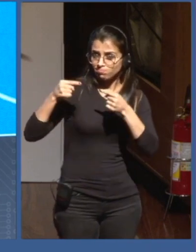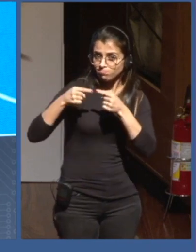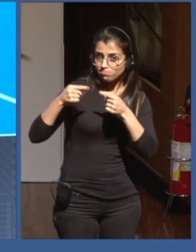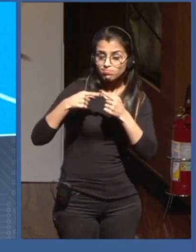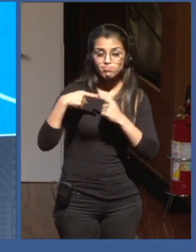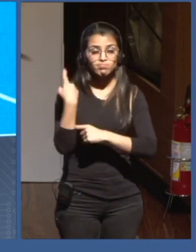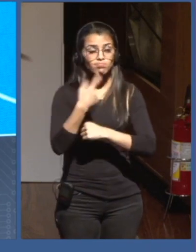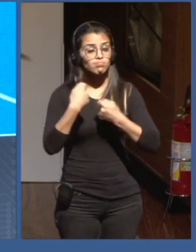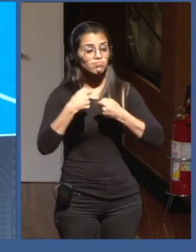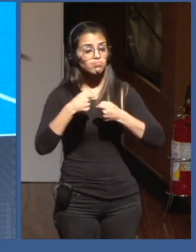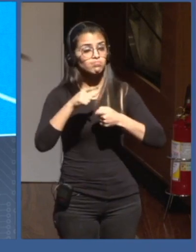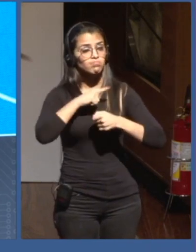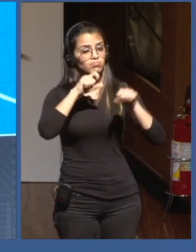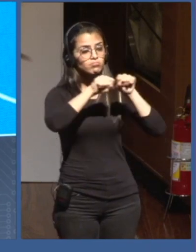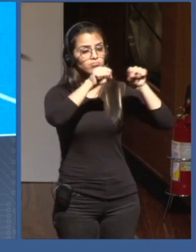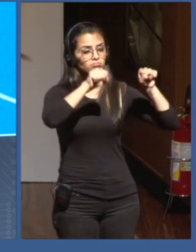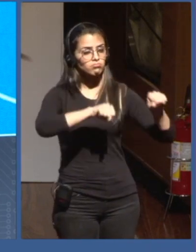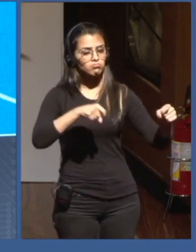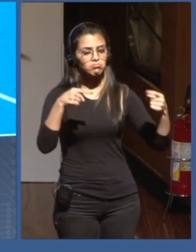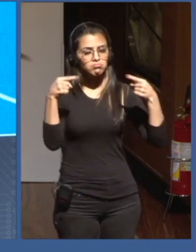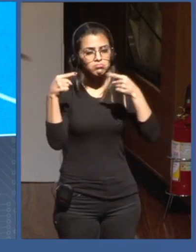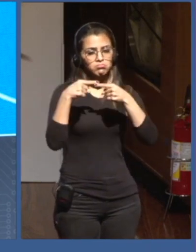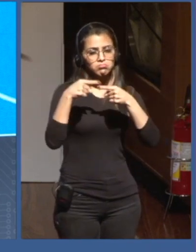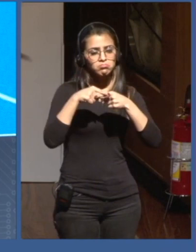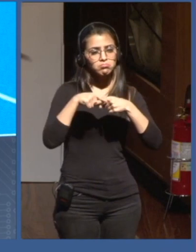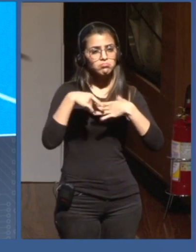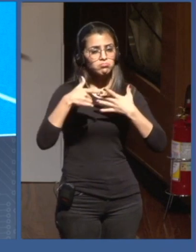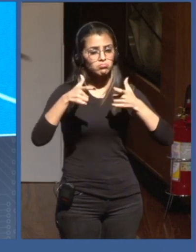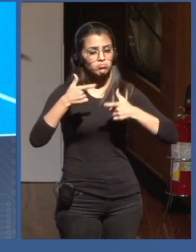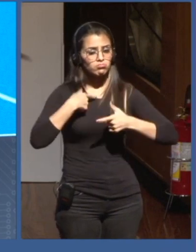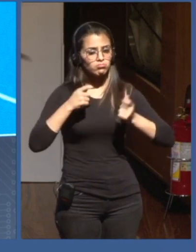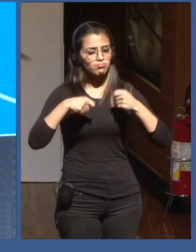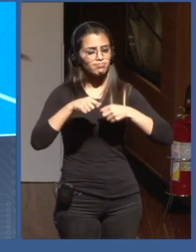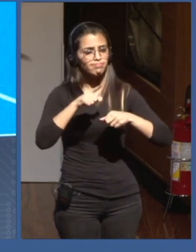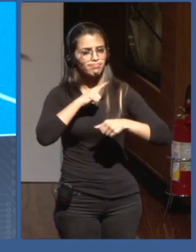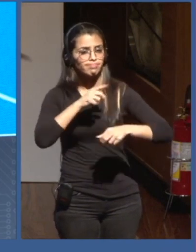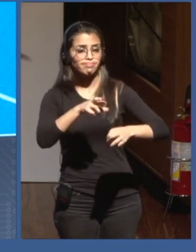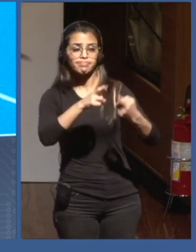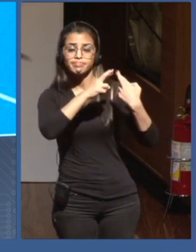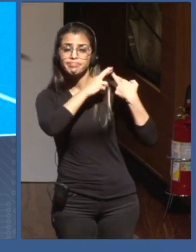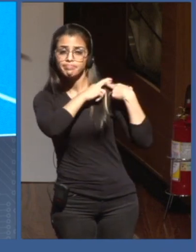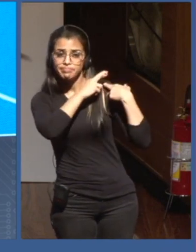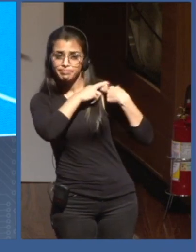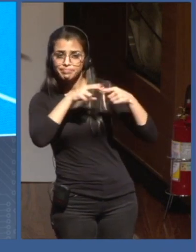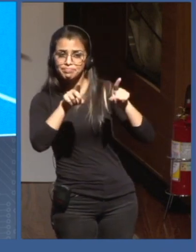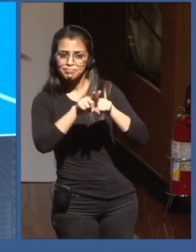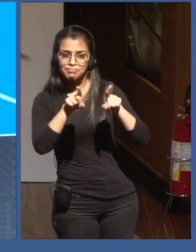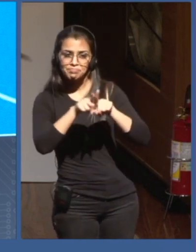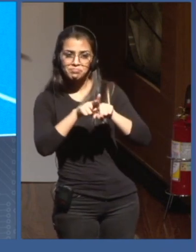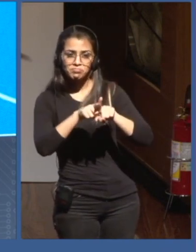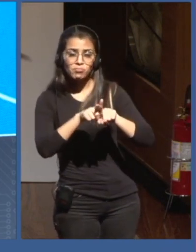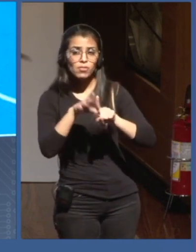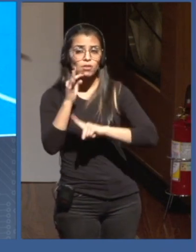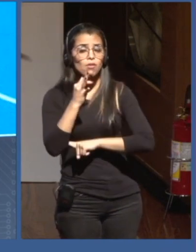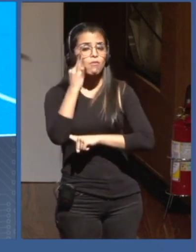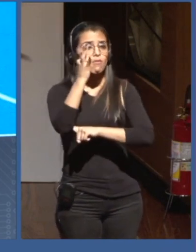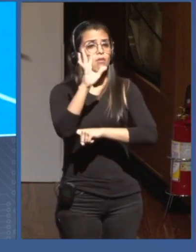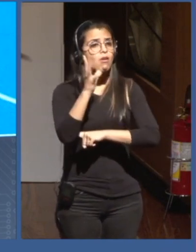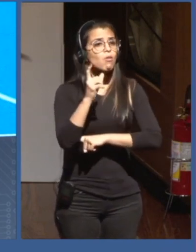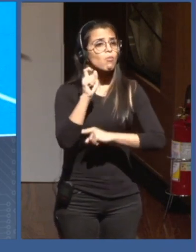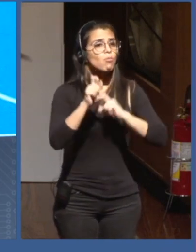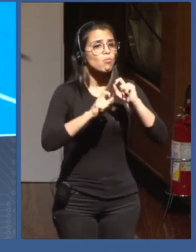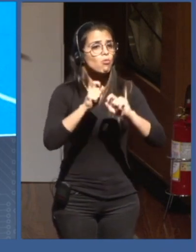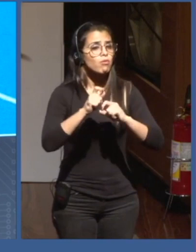and so on and so forth. And to date, in terms of what's next, that does not exist. There are lots of principles, but it does not exist, and it's not implemented